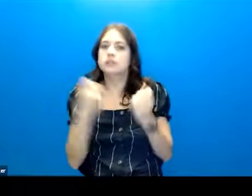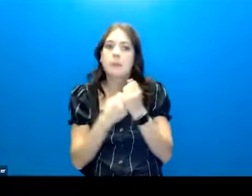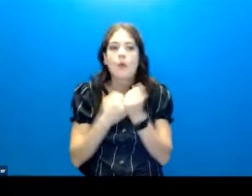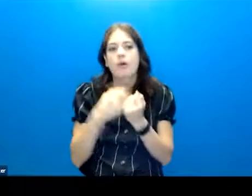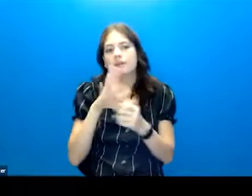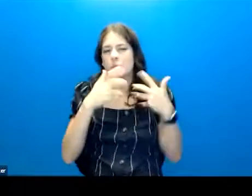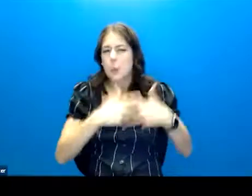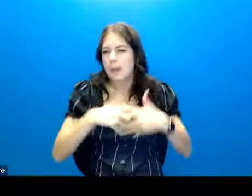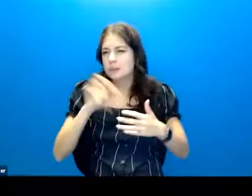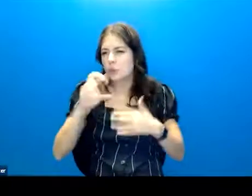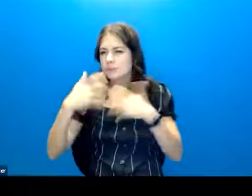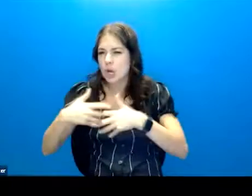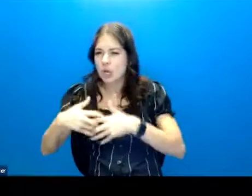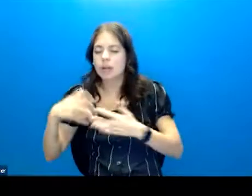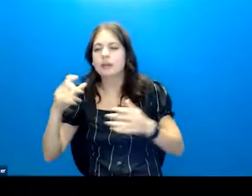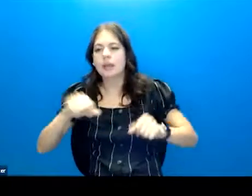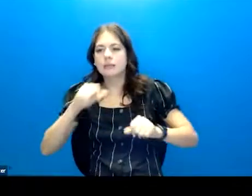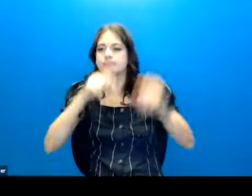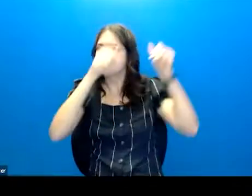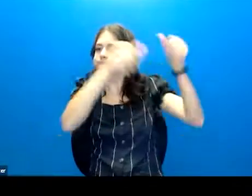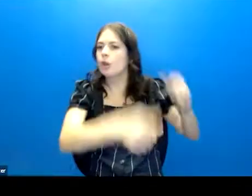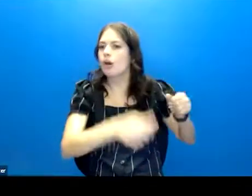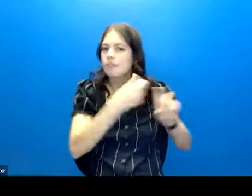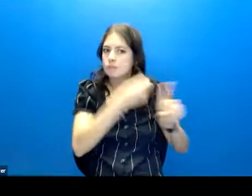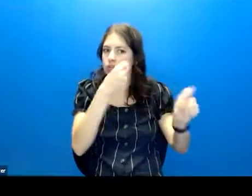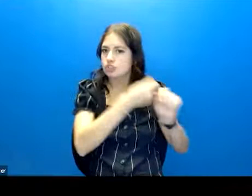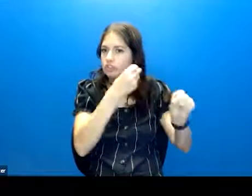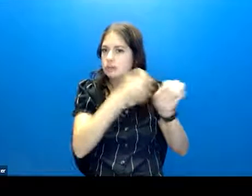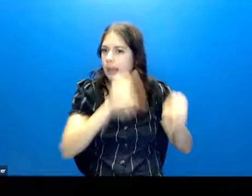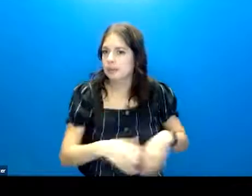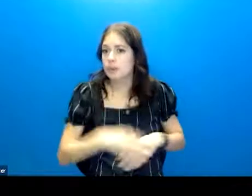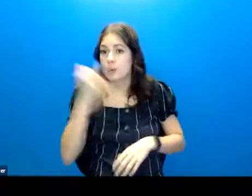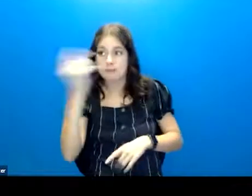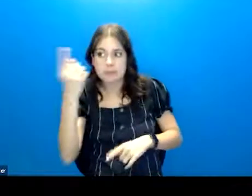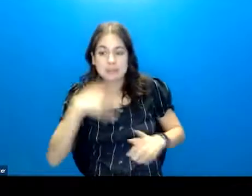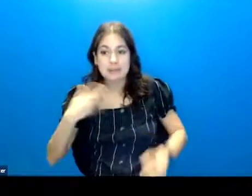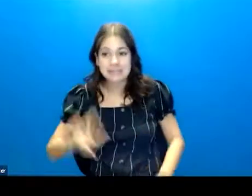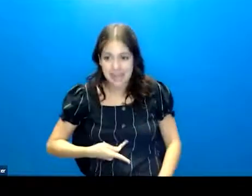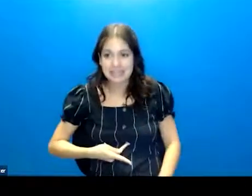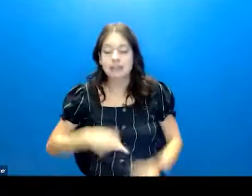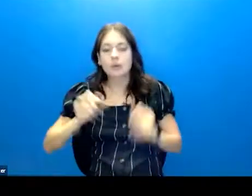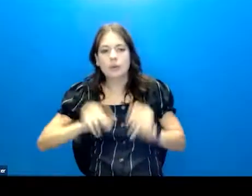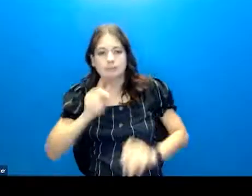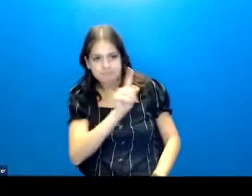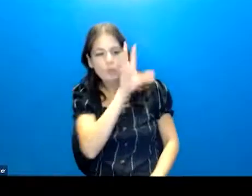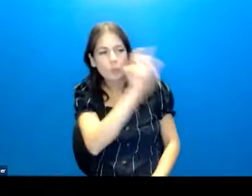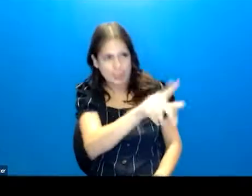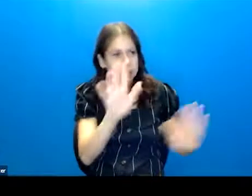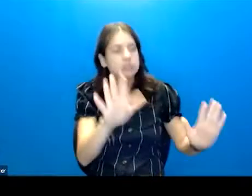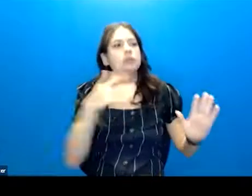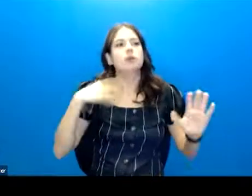maybe their roommates or their partner, put it on the fridge so that when somebody is really upset, you can go and be like, okay,